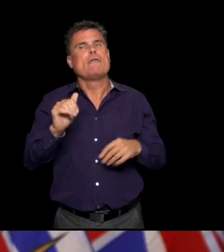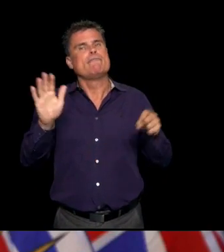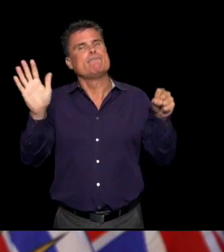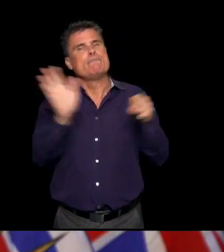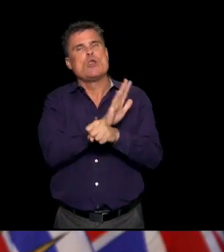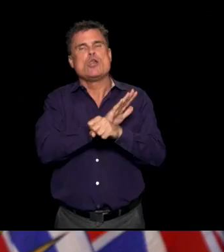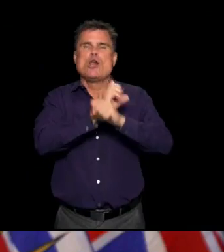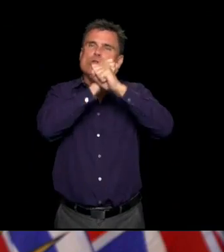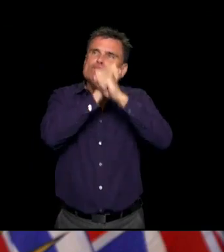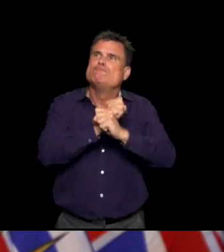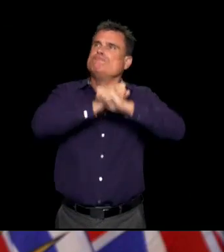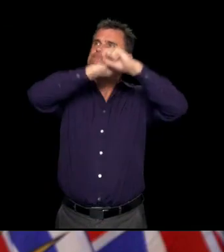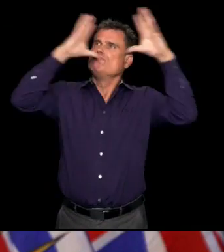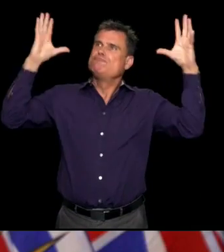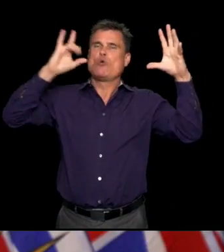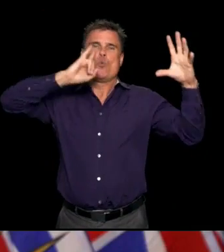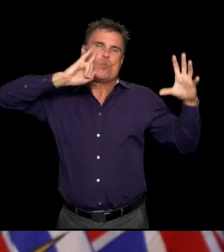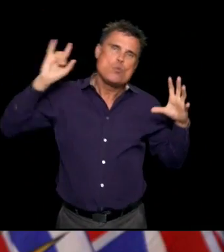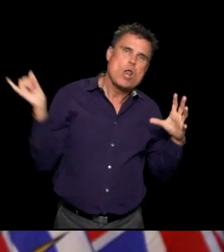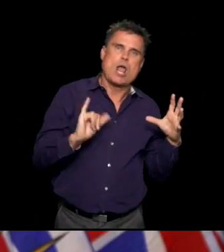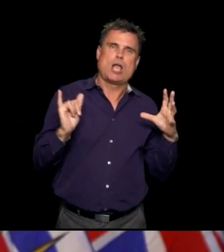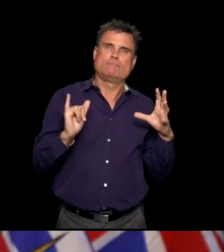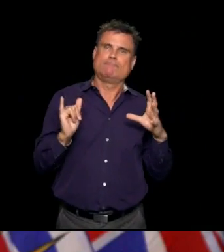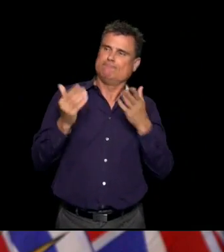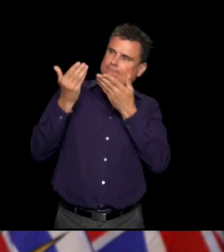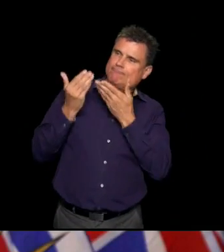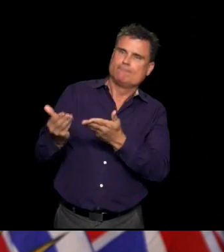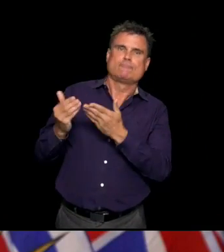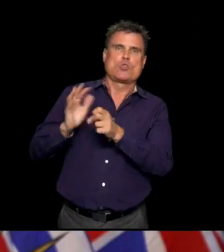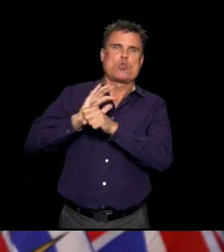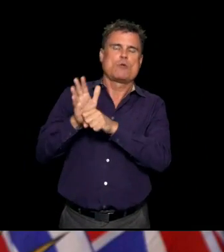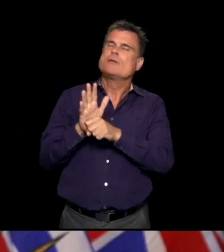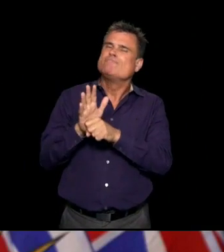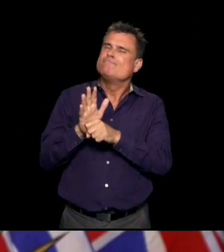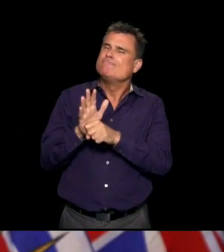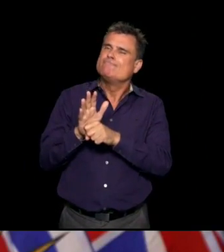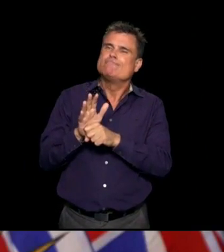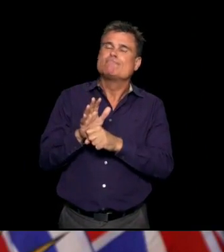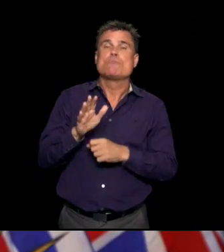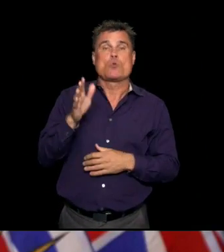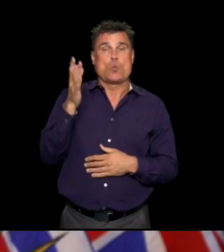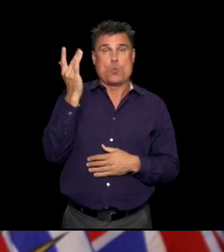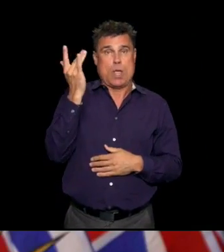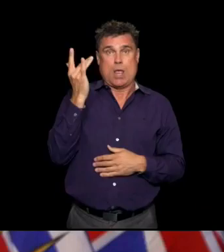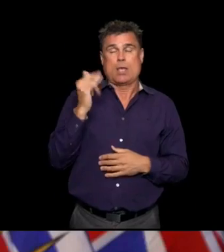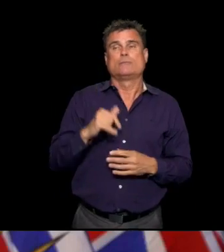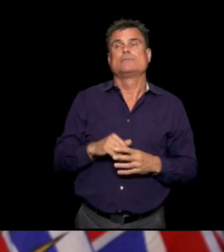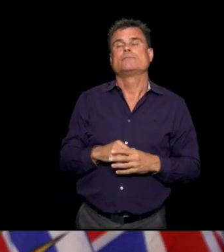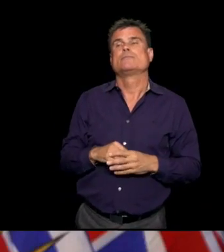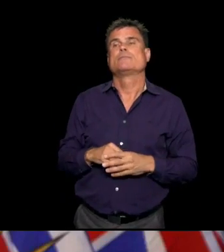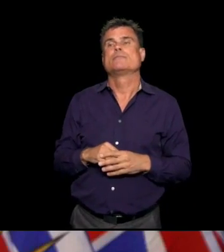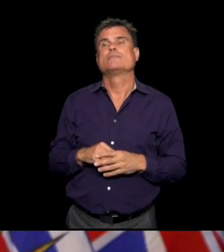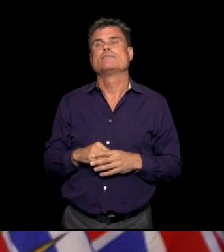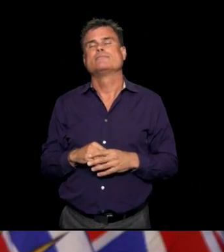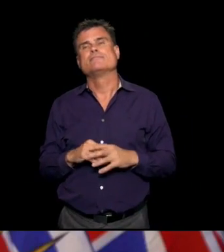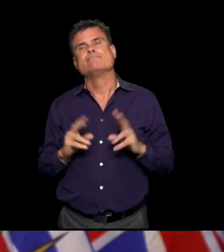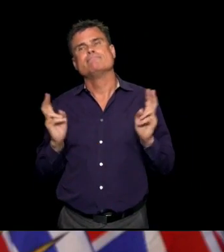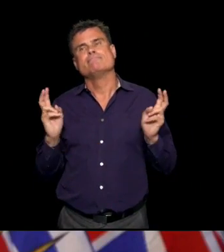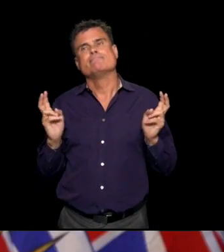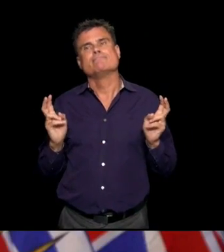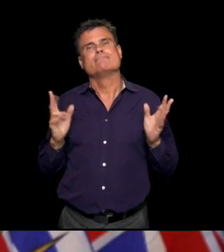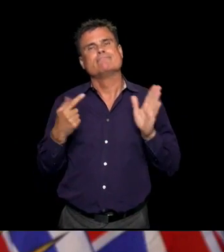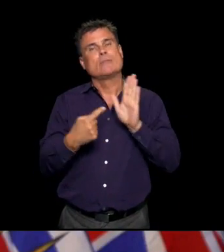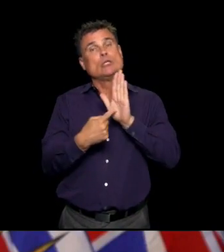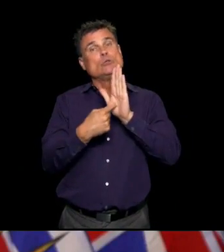doesn't tell the whole story because, as I mentioned, it doesn't talk about the people who didn't have a test at the one time. But it also doesn't